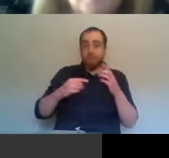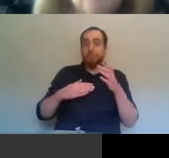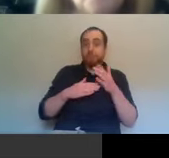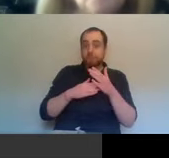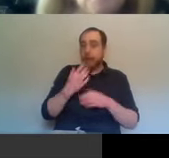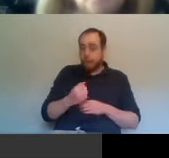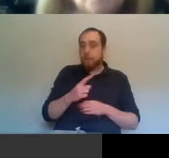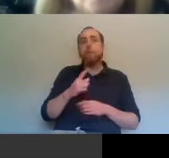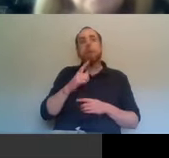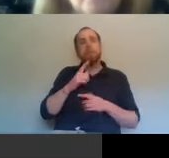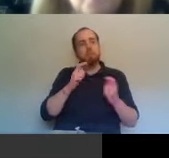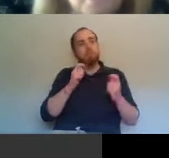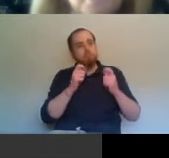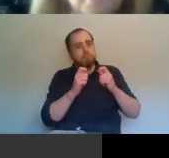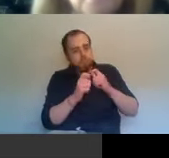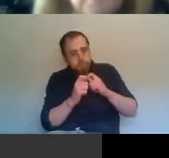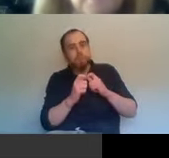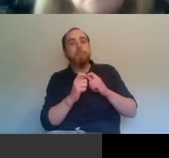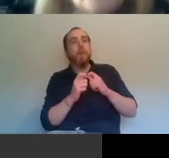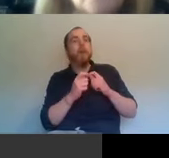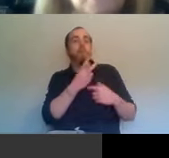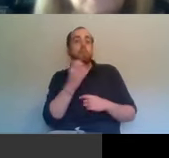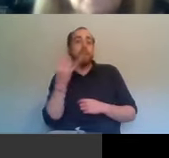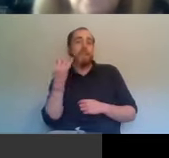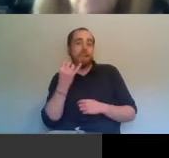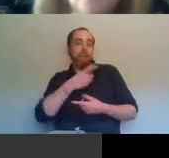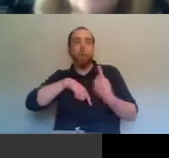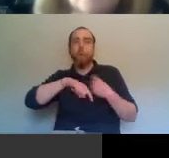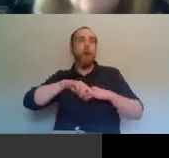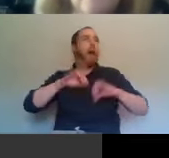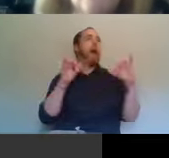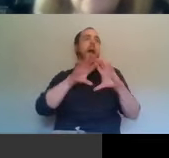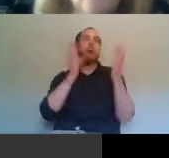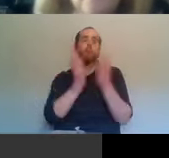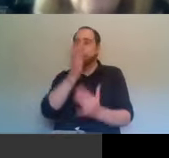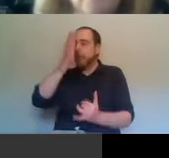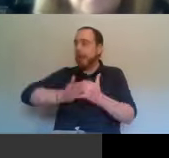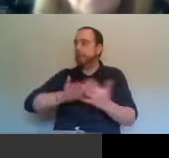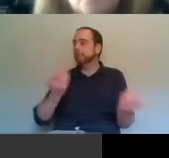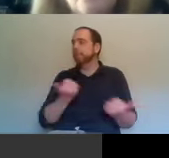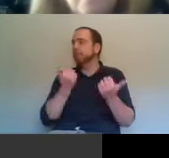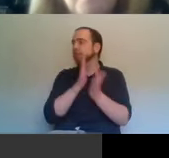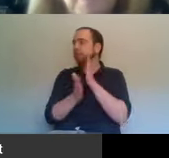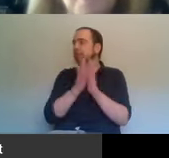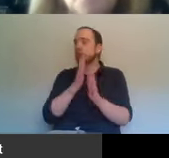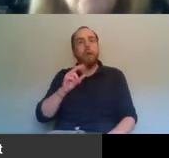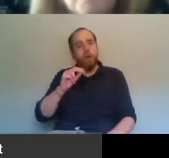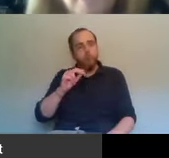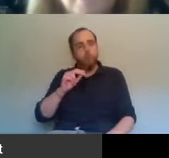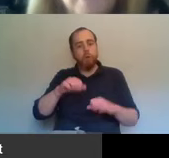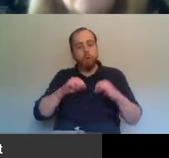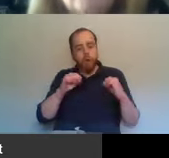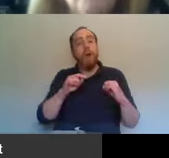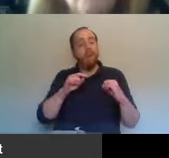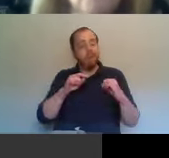stuff that emerged in the summer of 2016 has receded, which is very, very beneficial to, very beneficial to everybody.